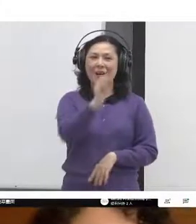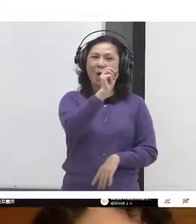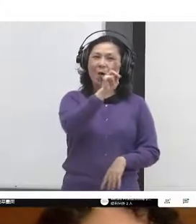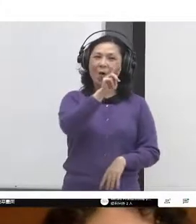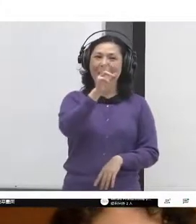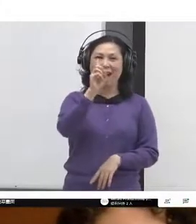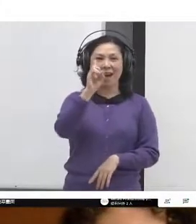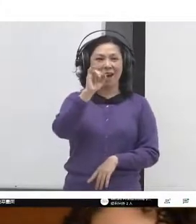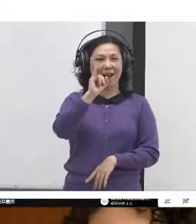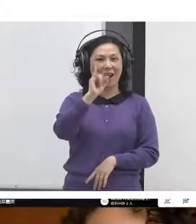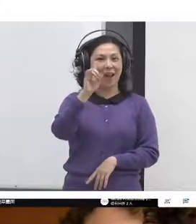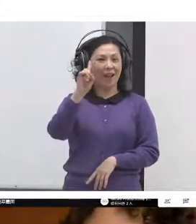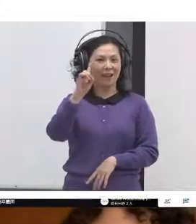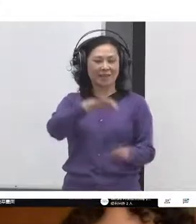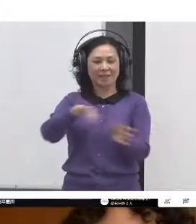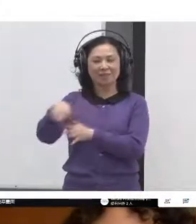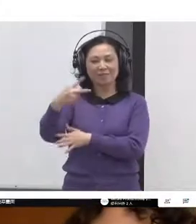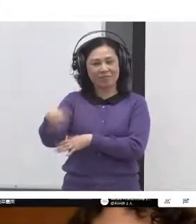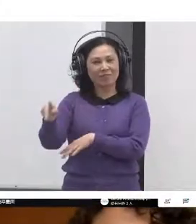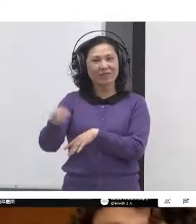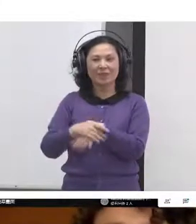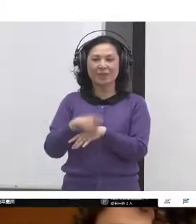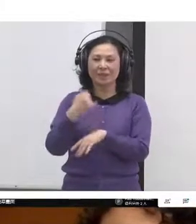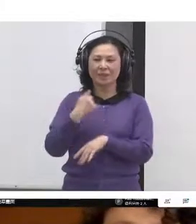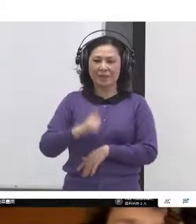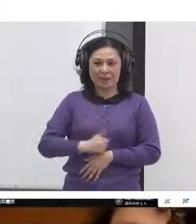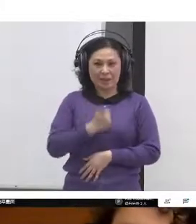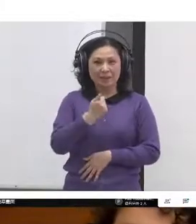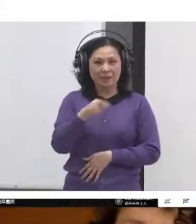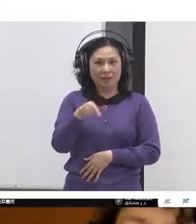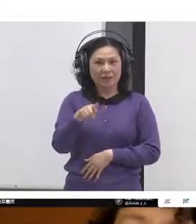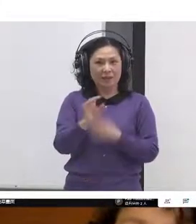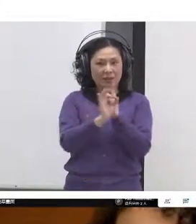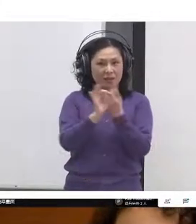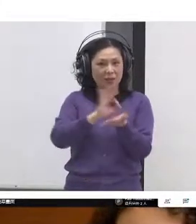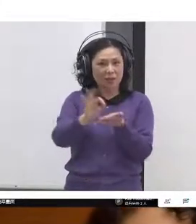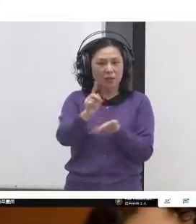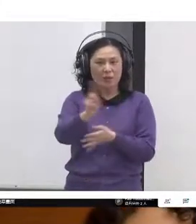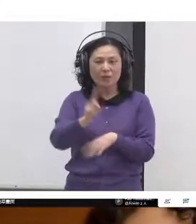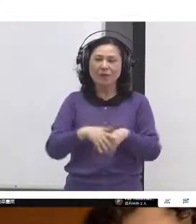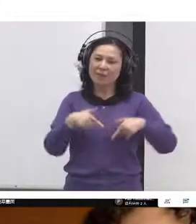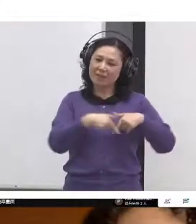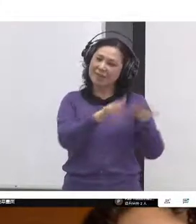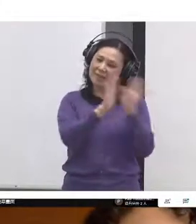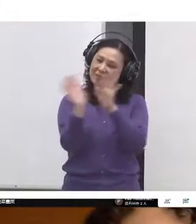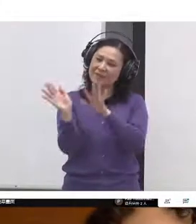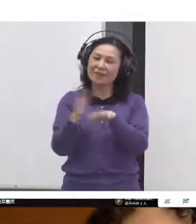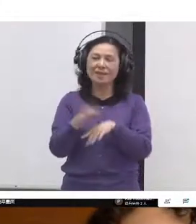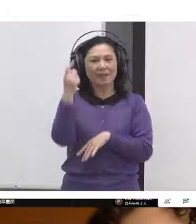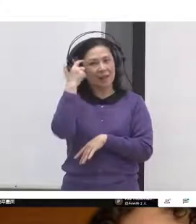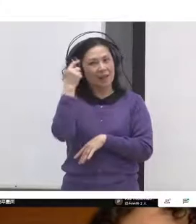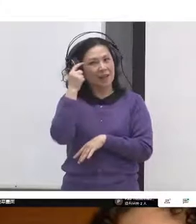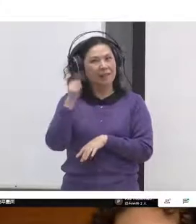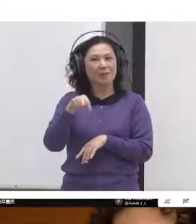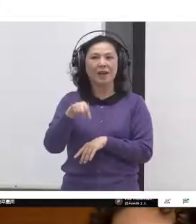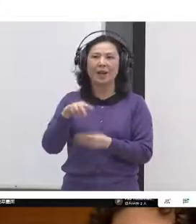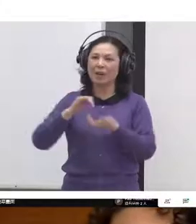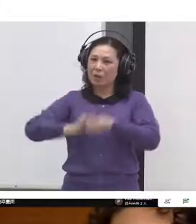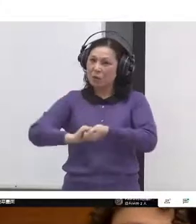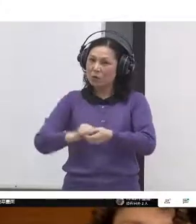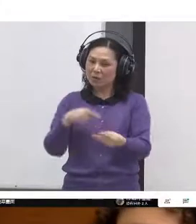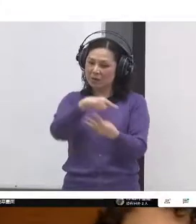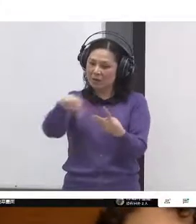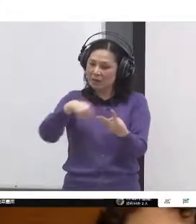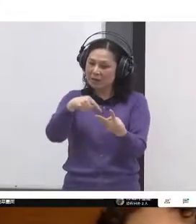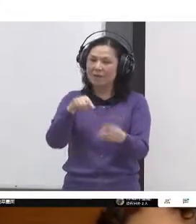ideas, and decisions. And then the New York City node worked to bring over